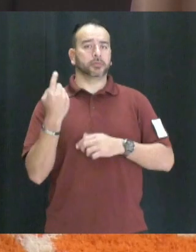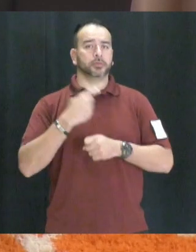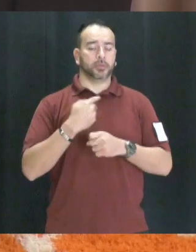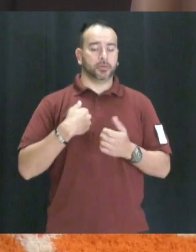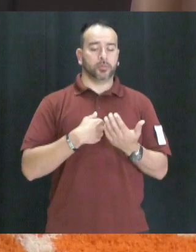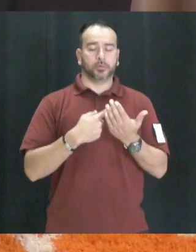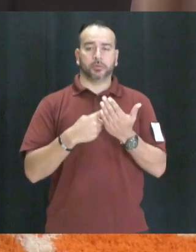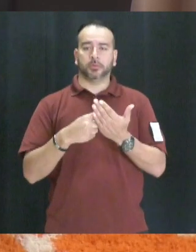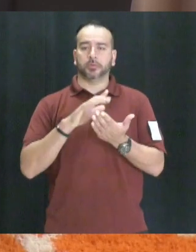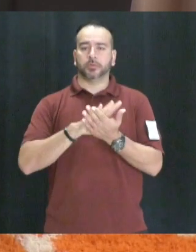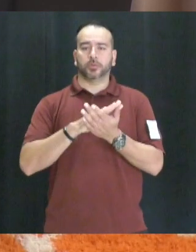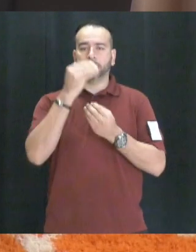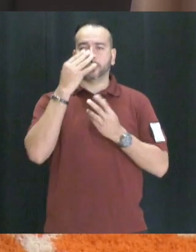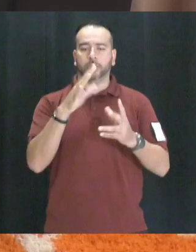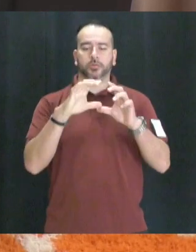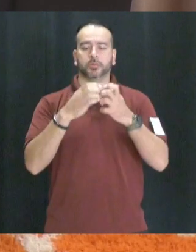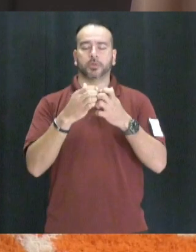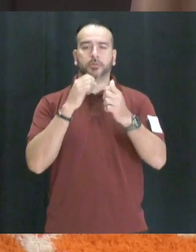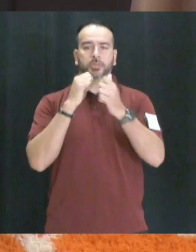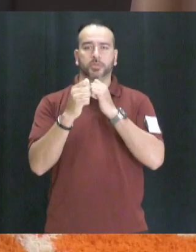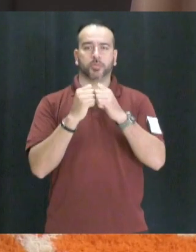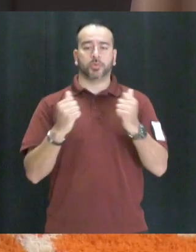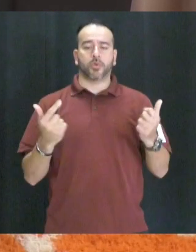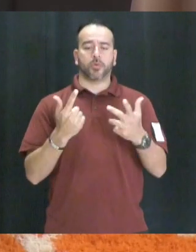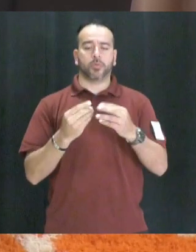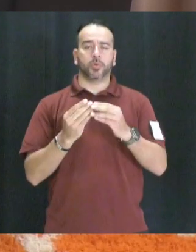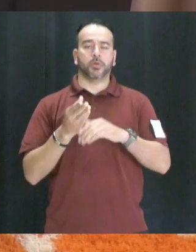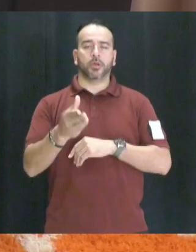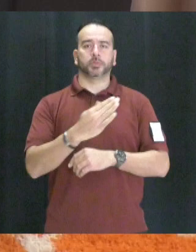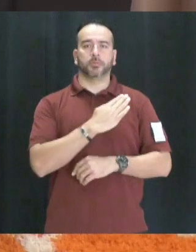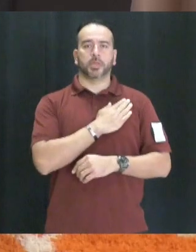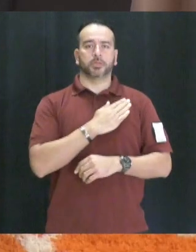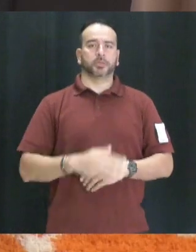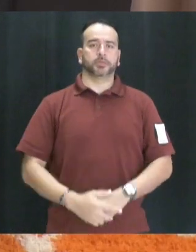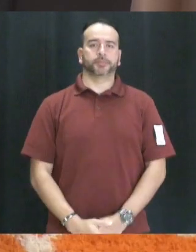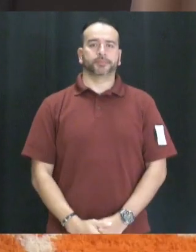we're talking about school news, club, and sports. All this and more coming up right after the pledge.